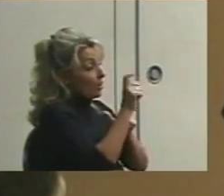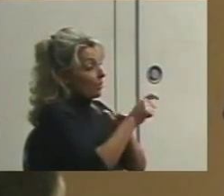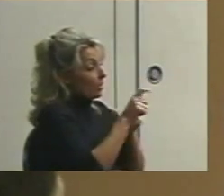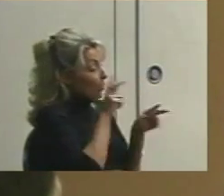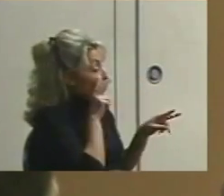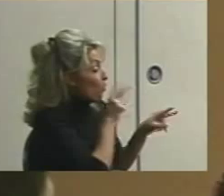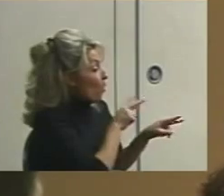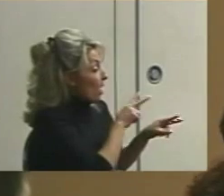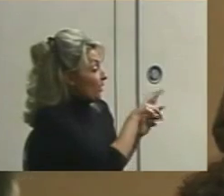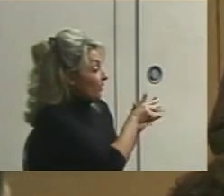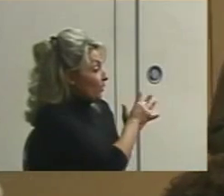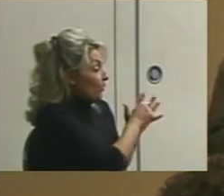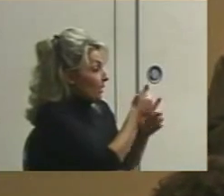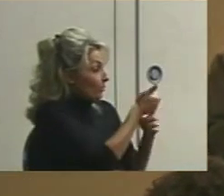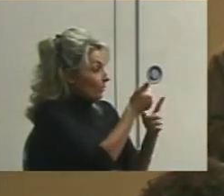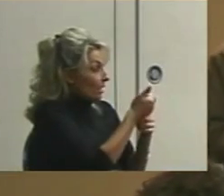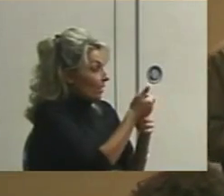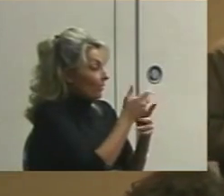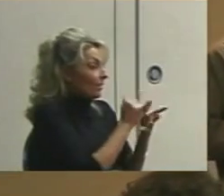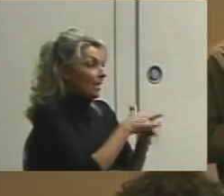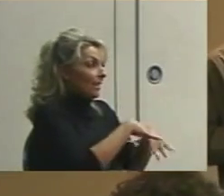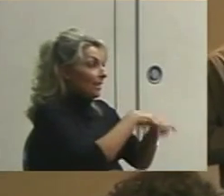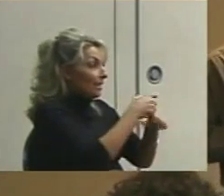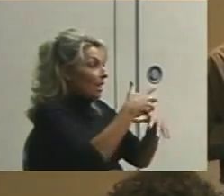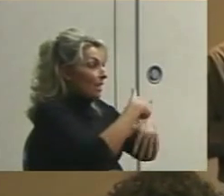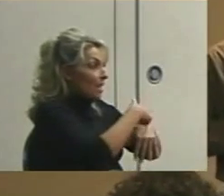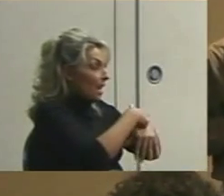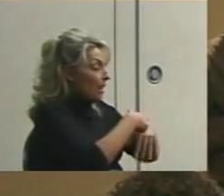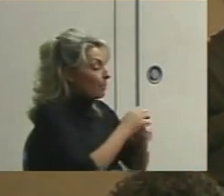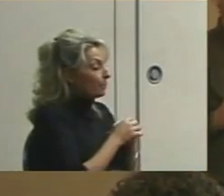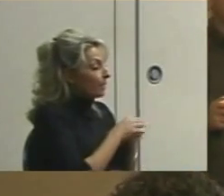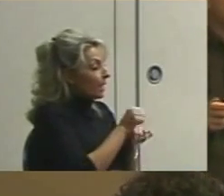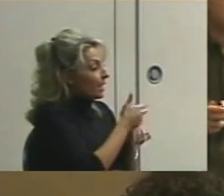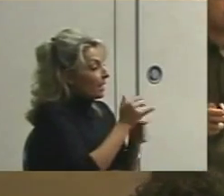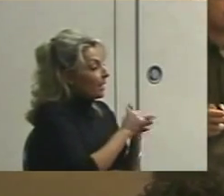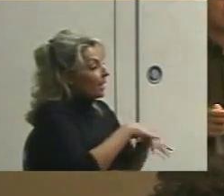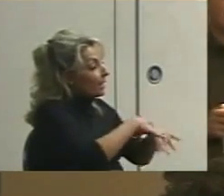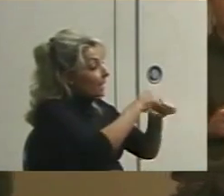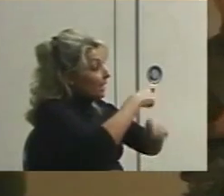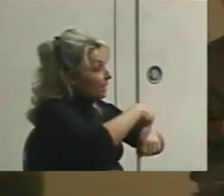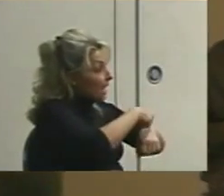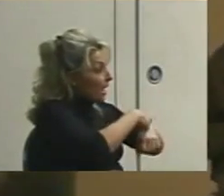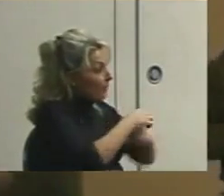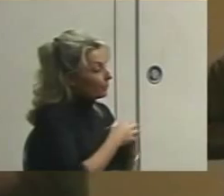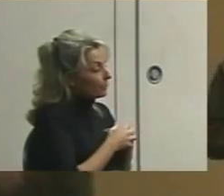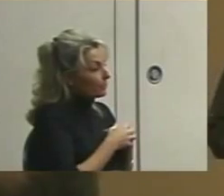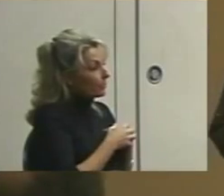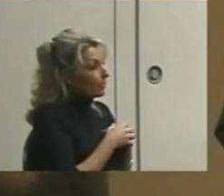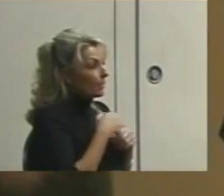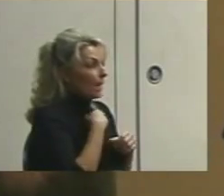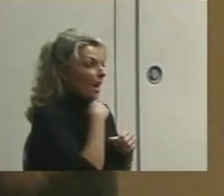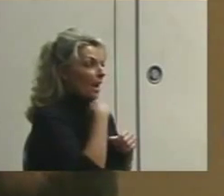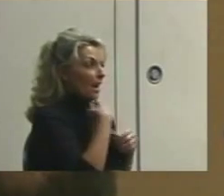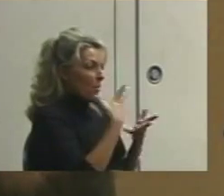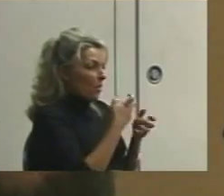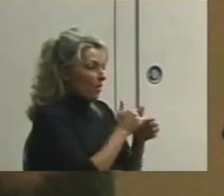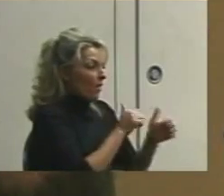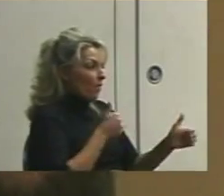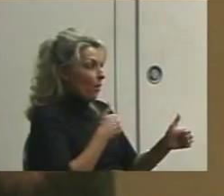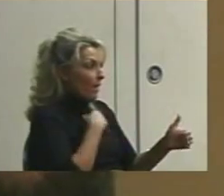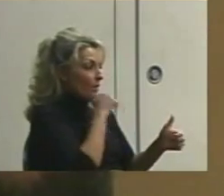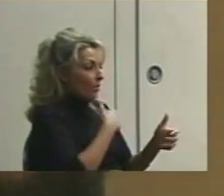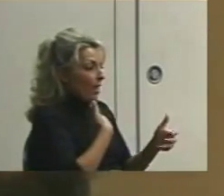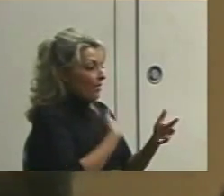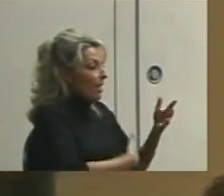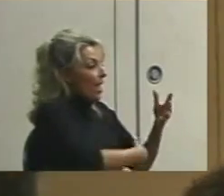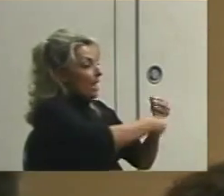videotape, and that's time consuming. Now anything that takes extra time, I'm probably going to stay away from, because I don't have a lot of